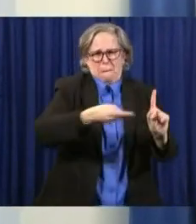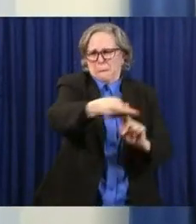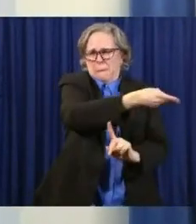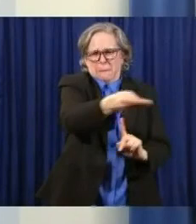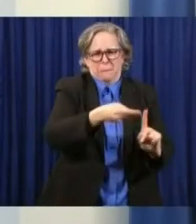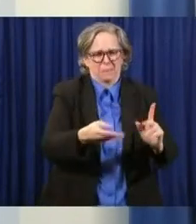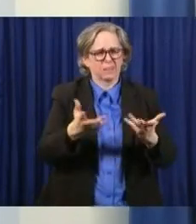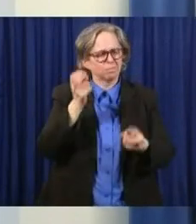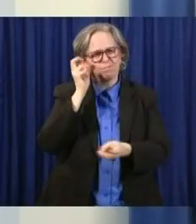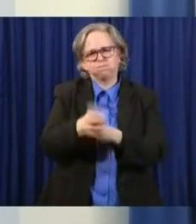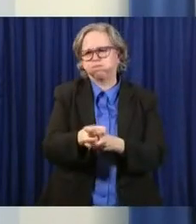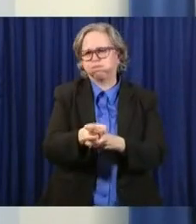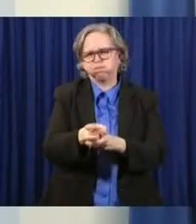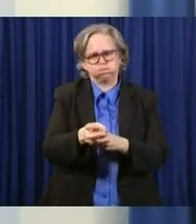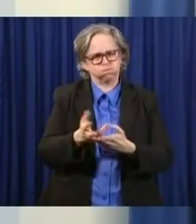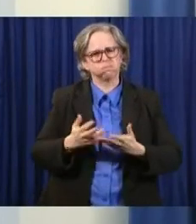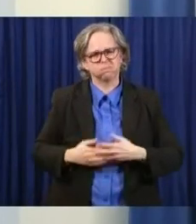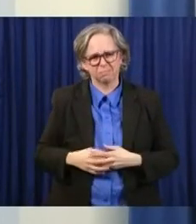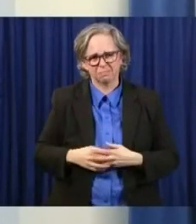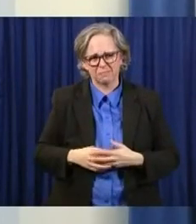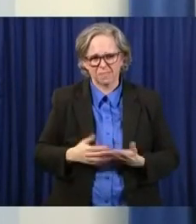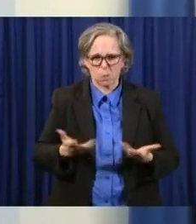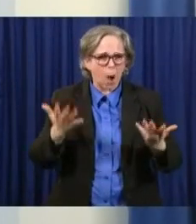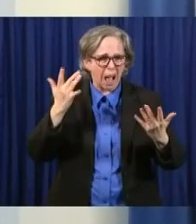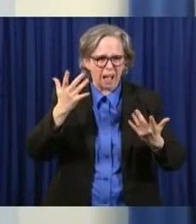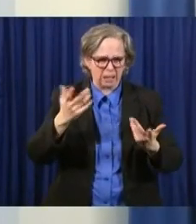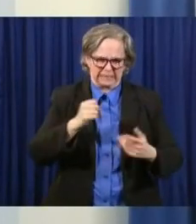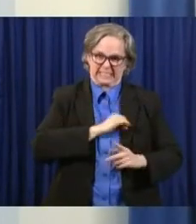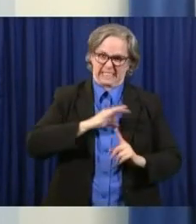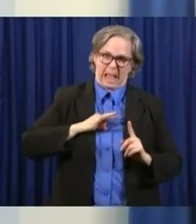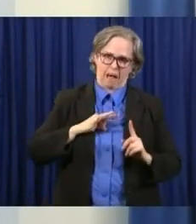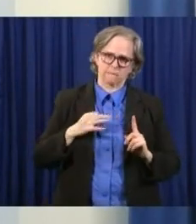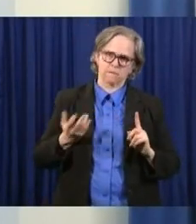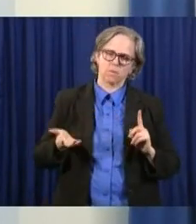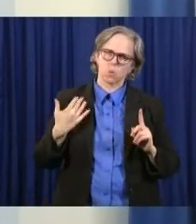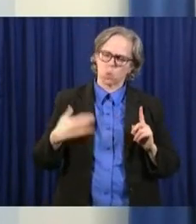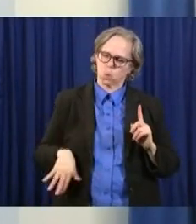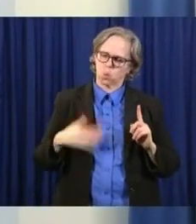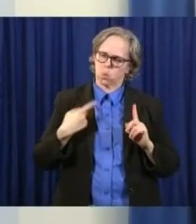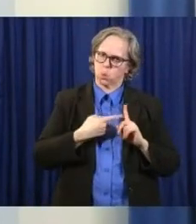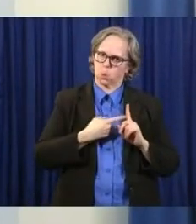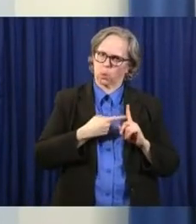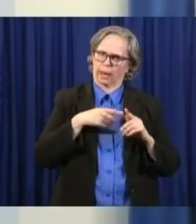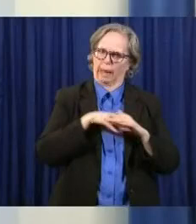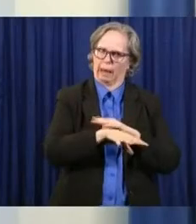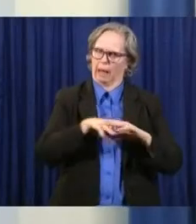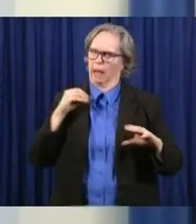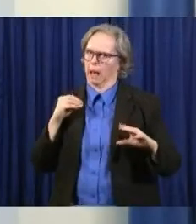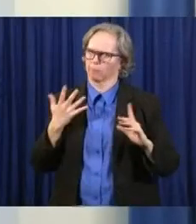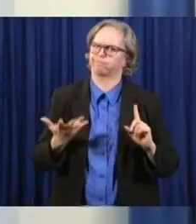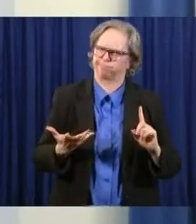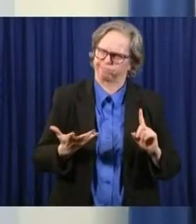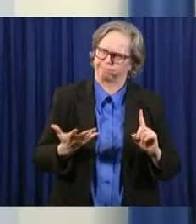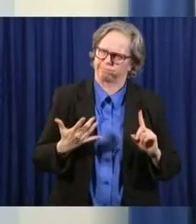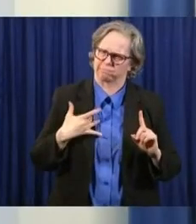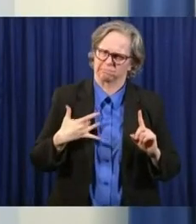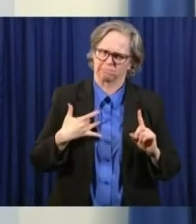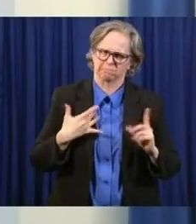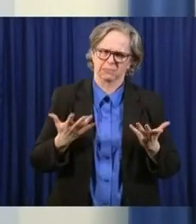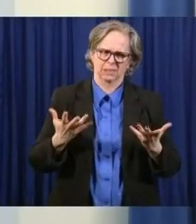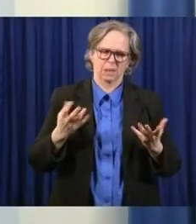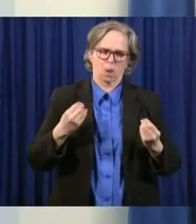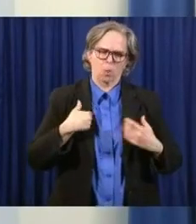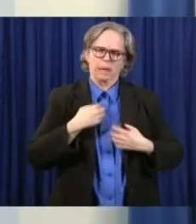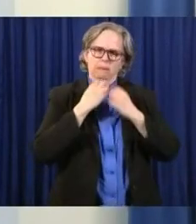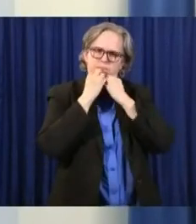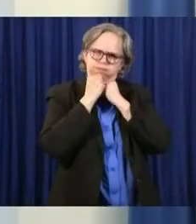again, I think the staff and everyone deserve a little extra appreciation and attention,